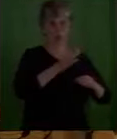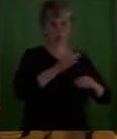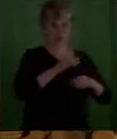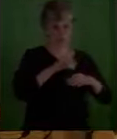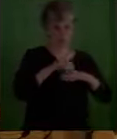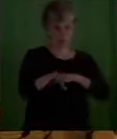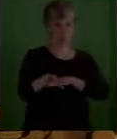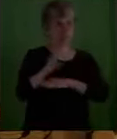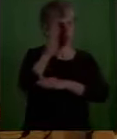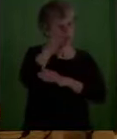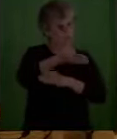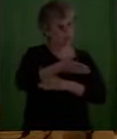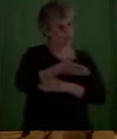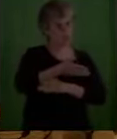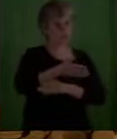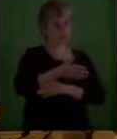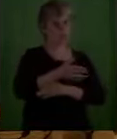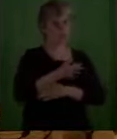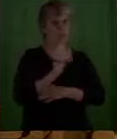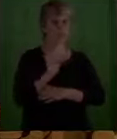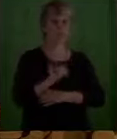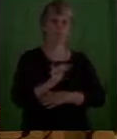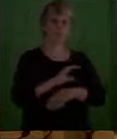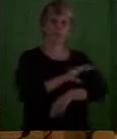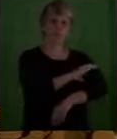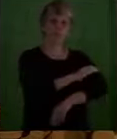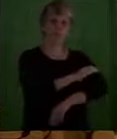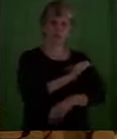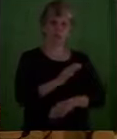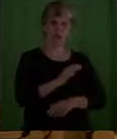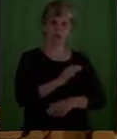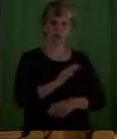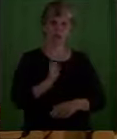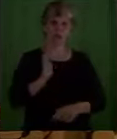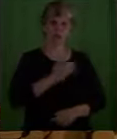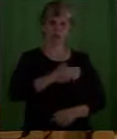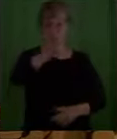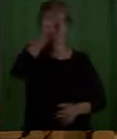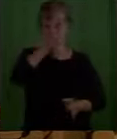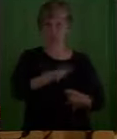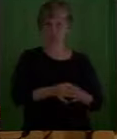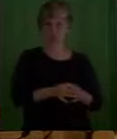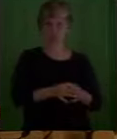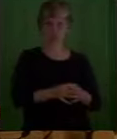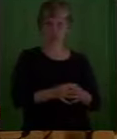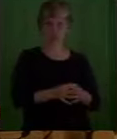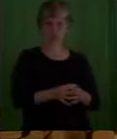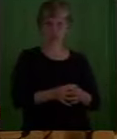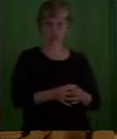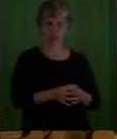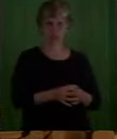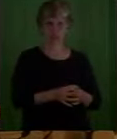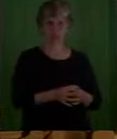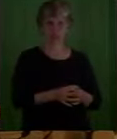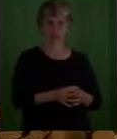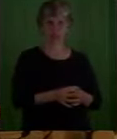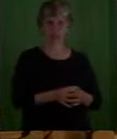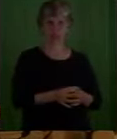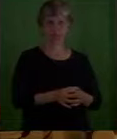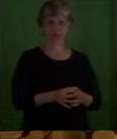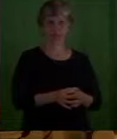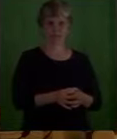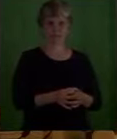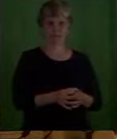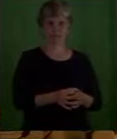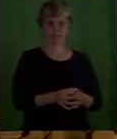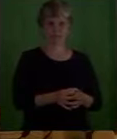This is the power of our faith. This is in a way the frustration